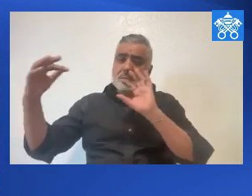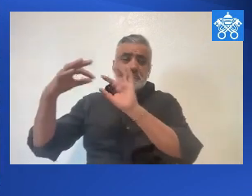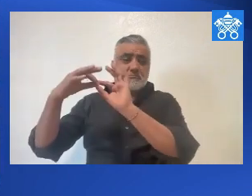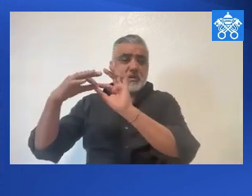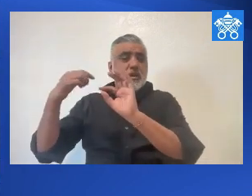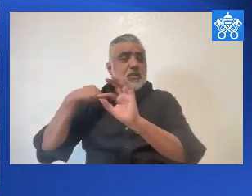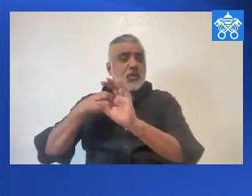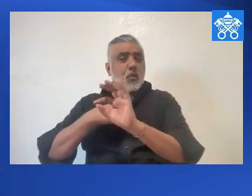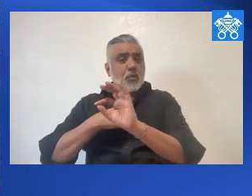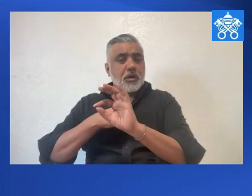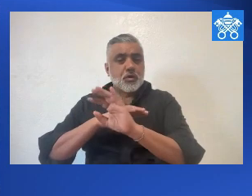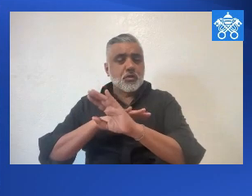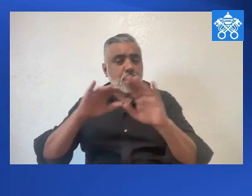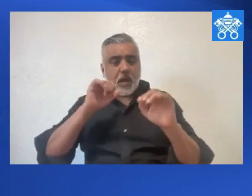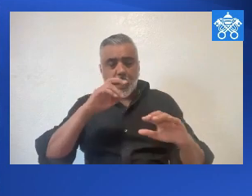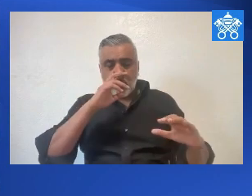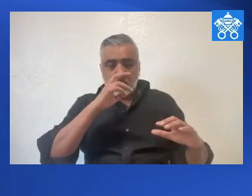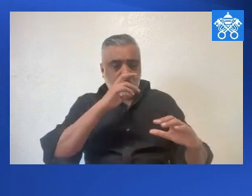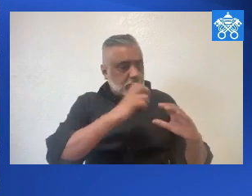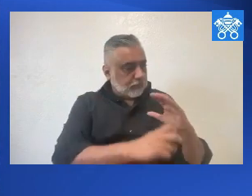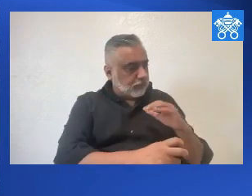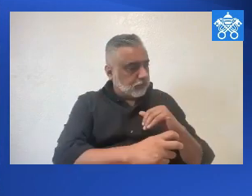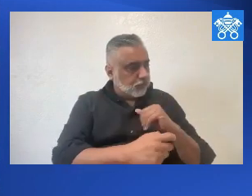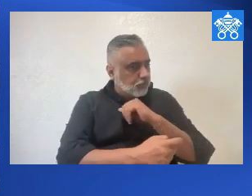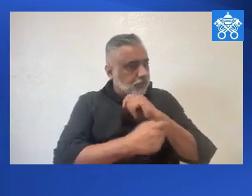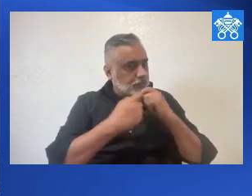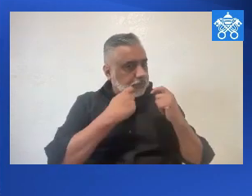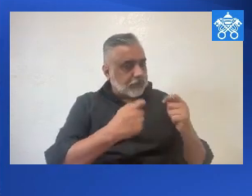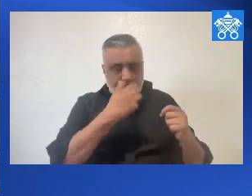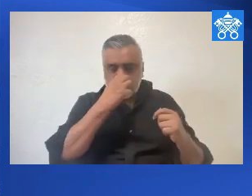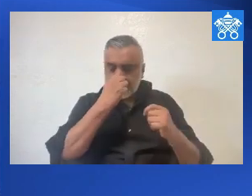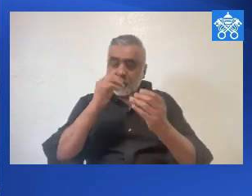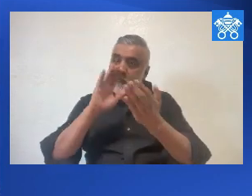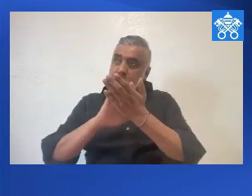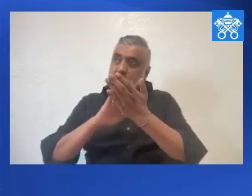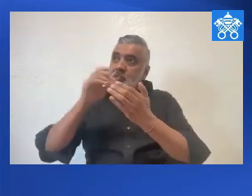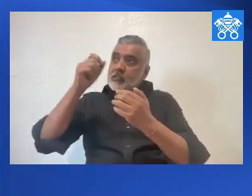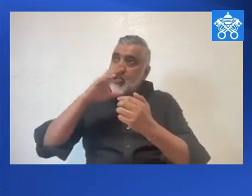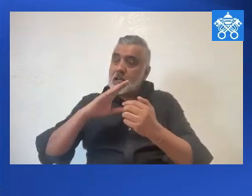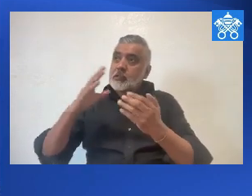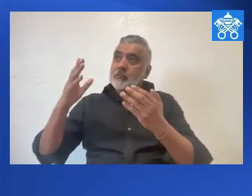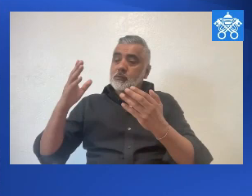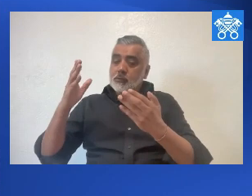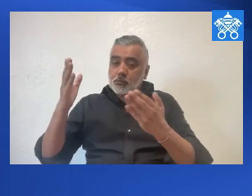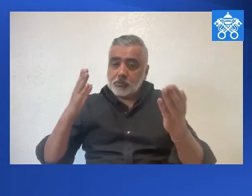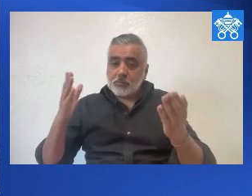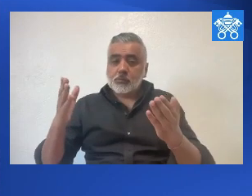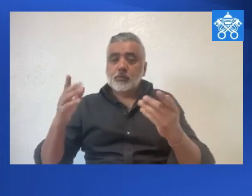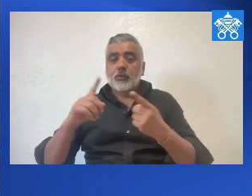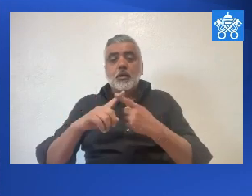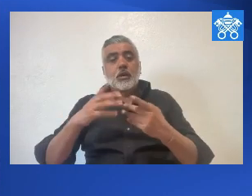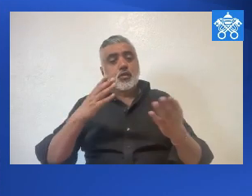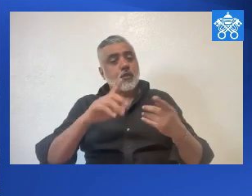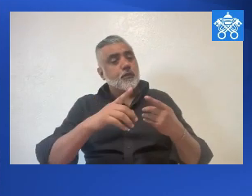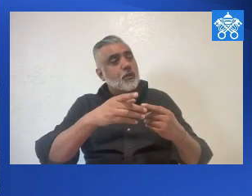that heaven is within reach if we, too, do not give in to sin. If we praise God in humility and